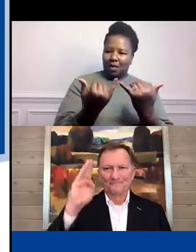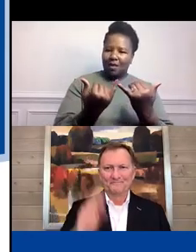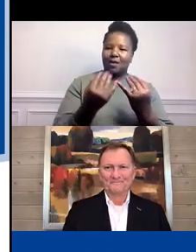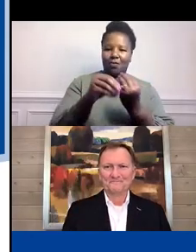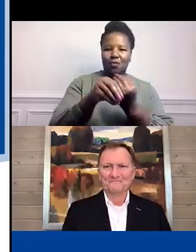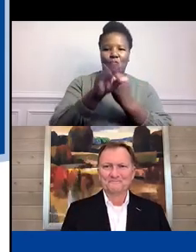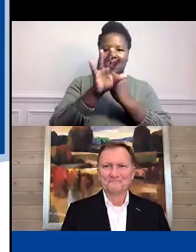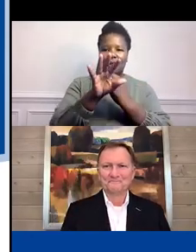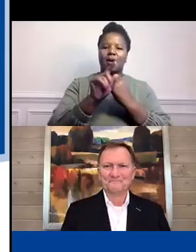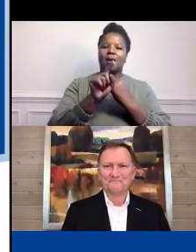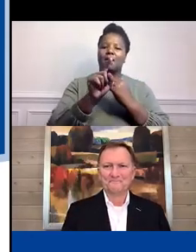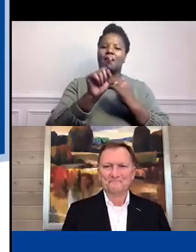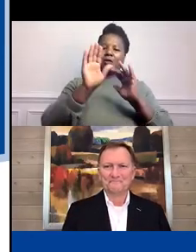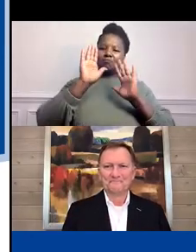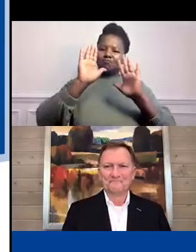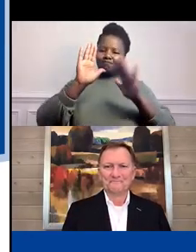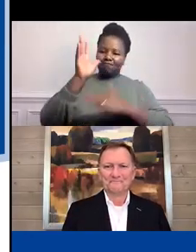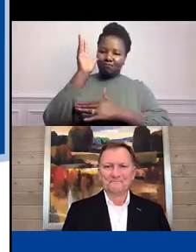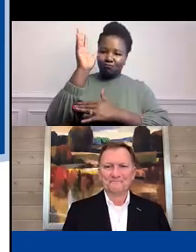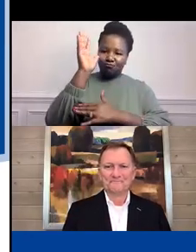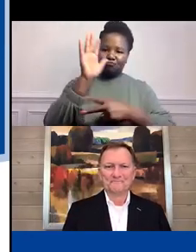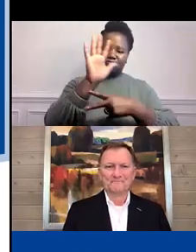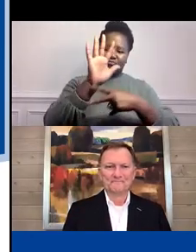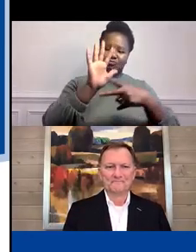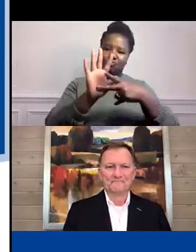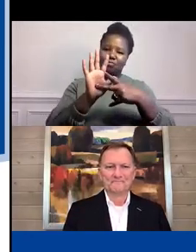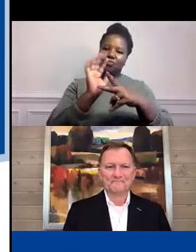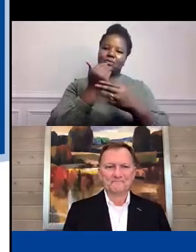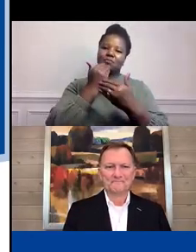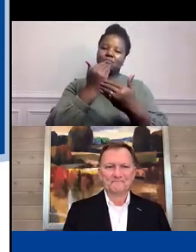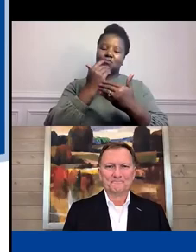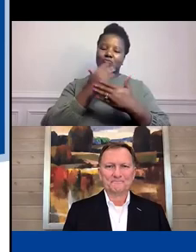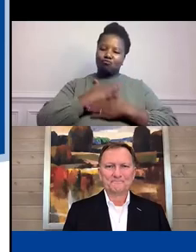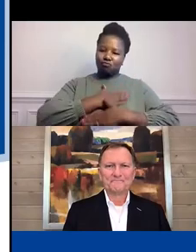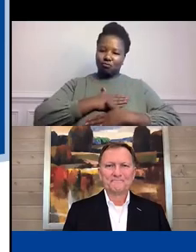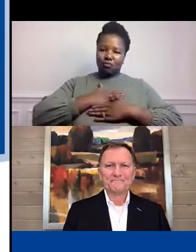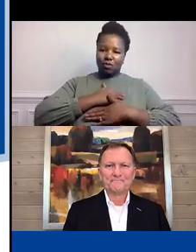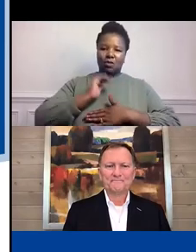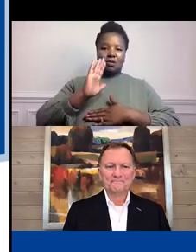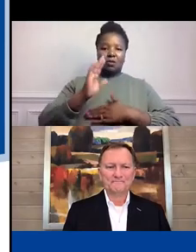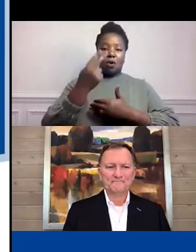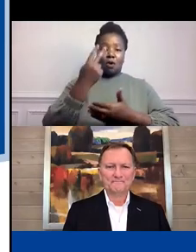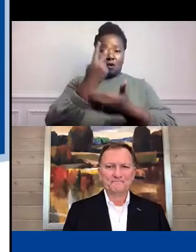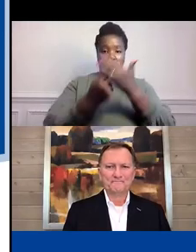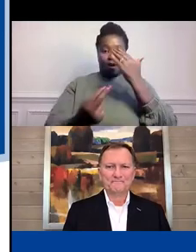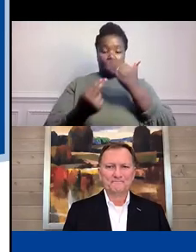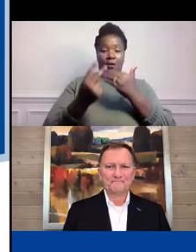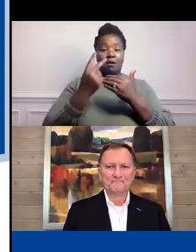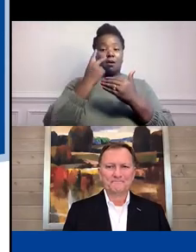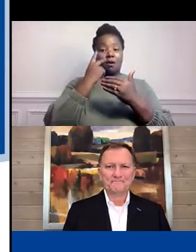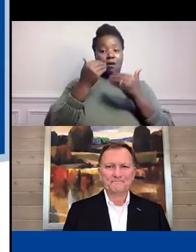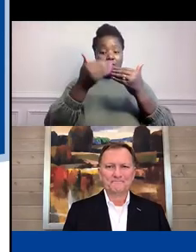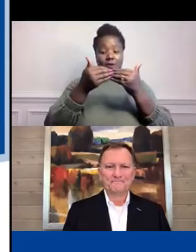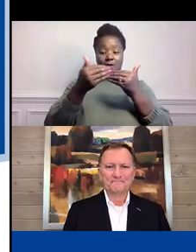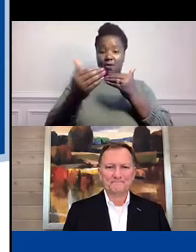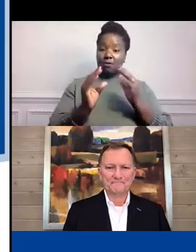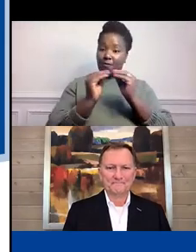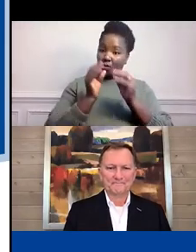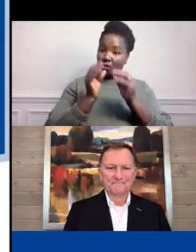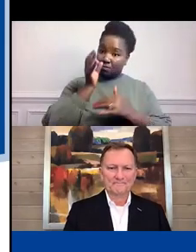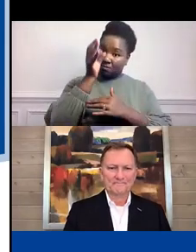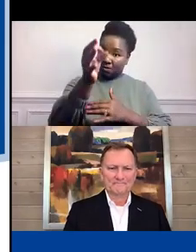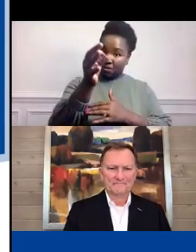presentation and for all your assistance. Very much appreciated, both of you. We look forward to seeing you in future webinars. If you have any questions,